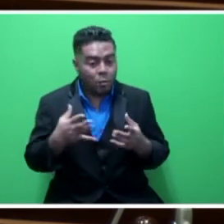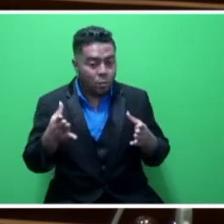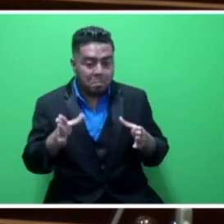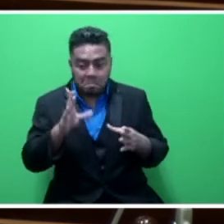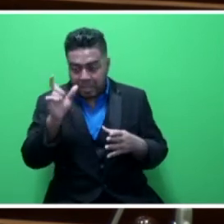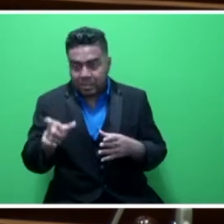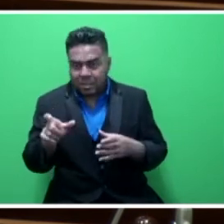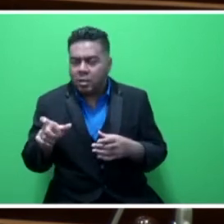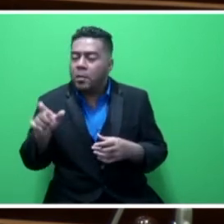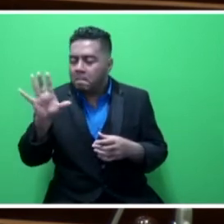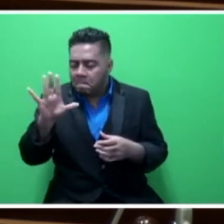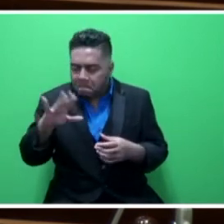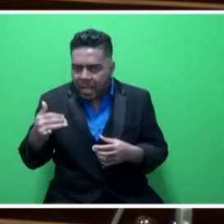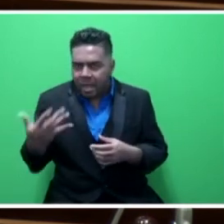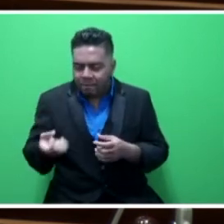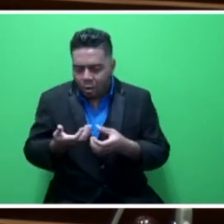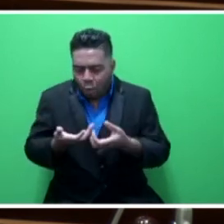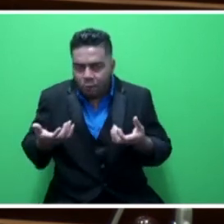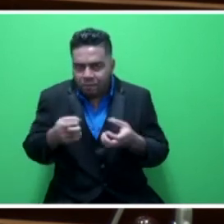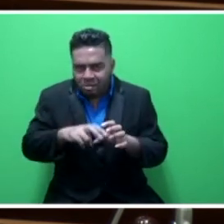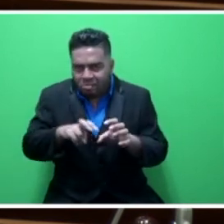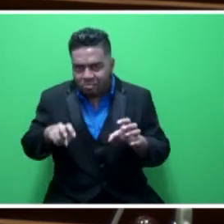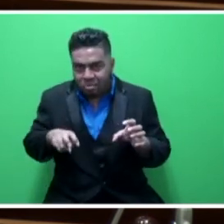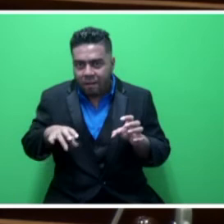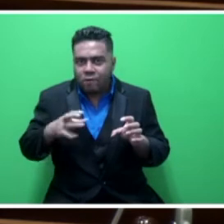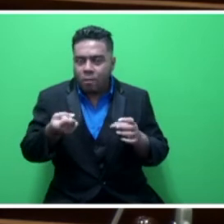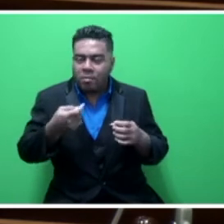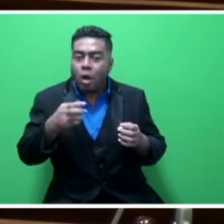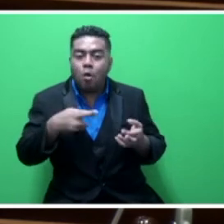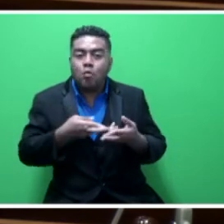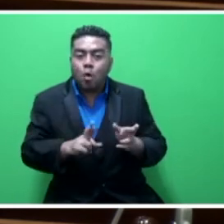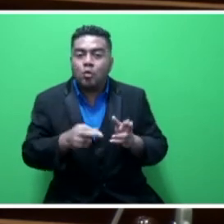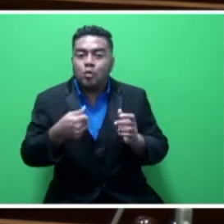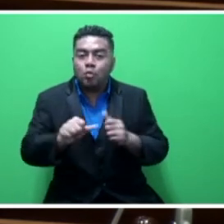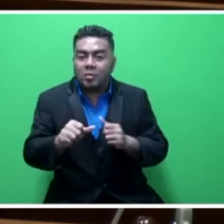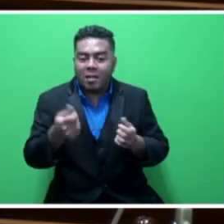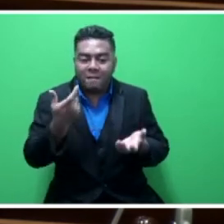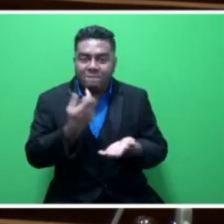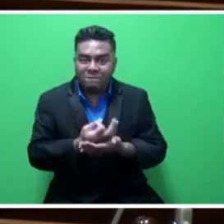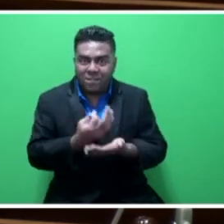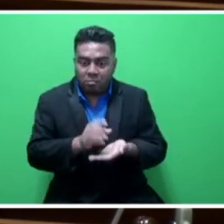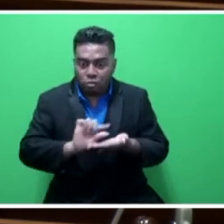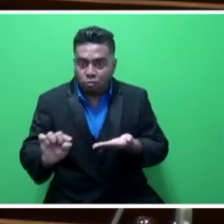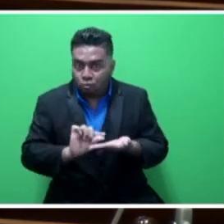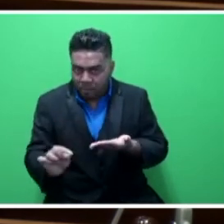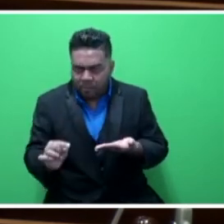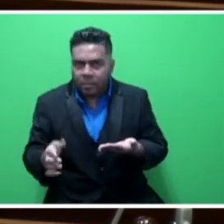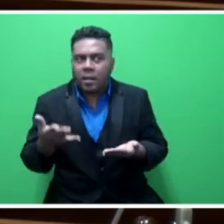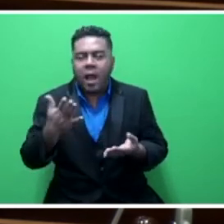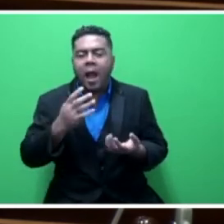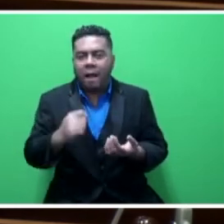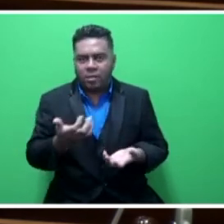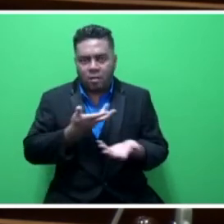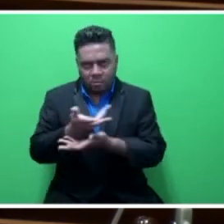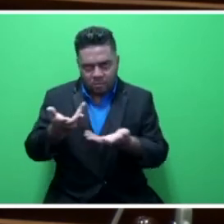or person may be exempted from that particular payment of the road user levy by the minister responsible for transport after consultation